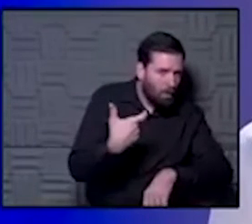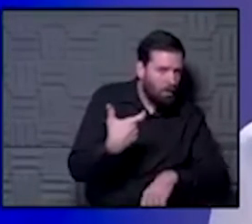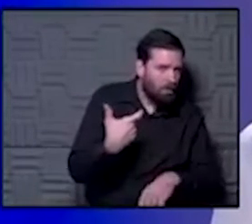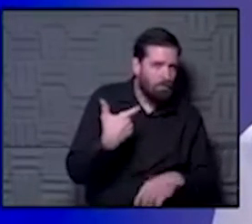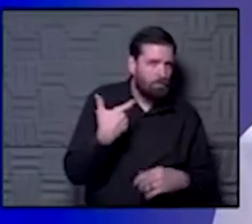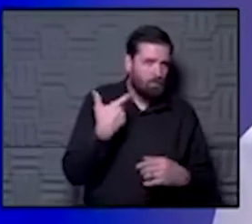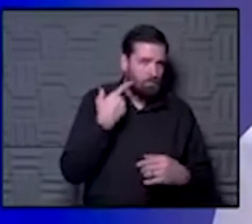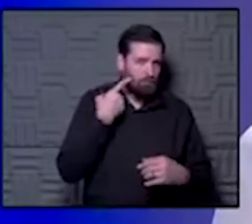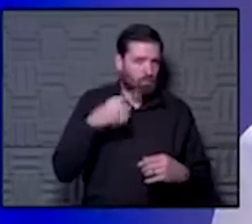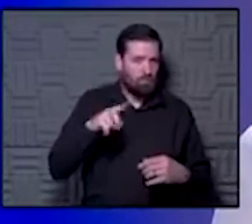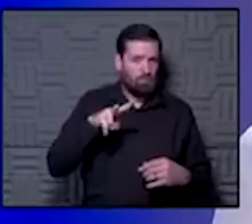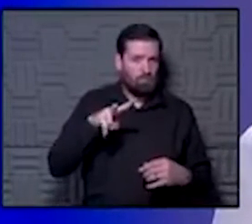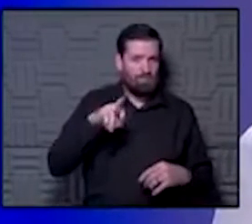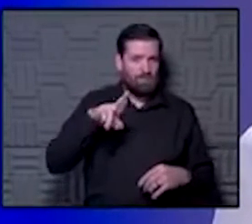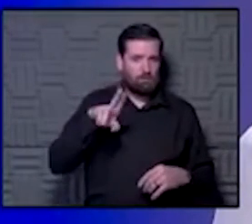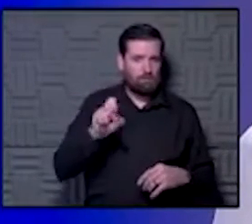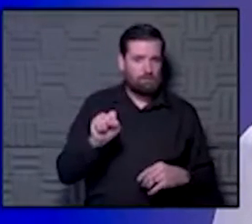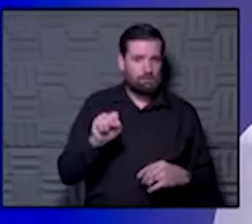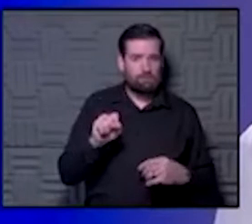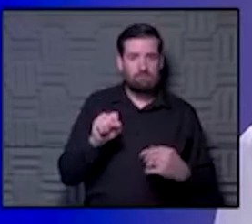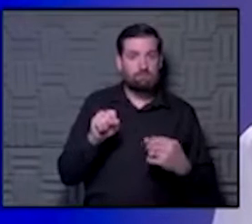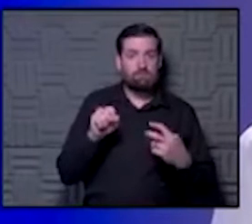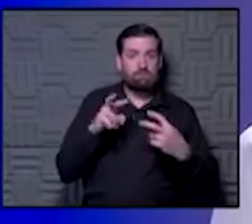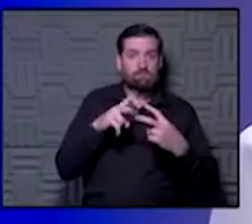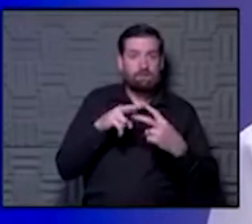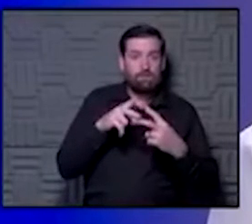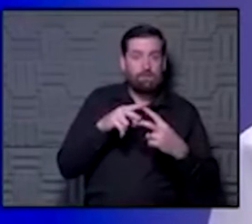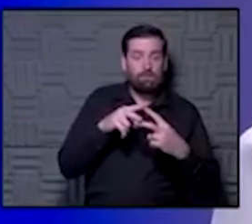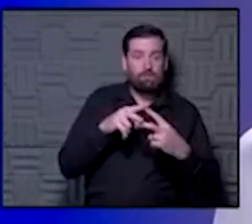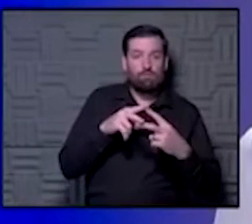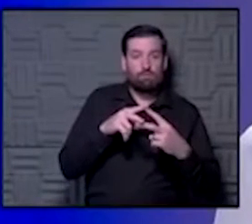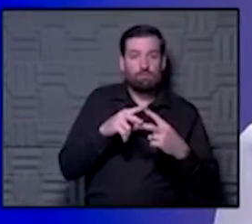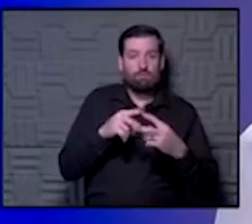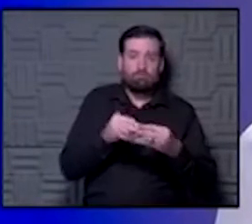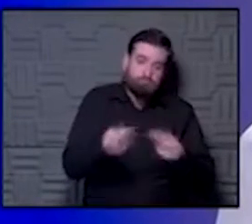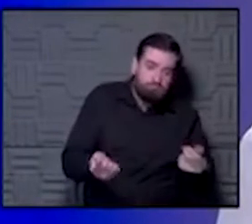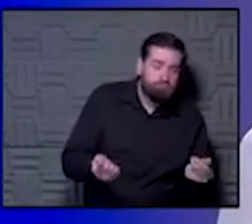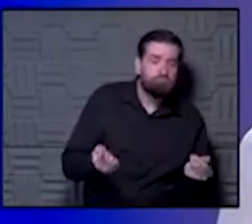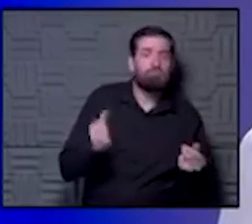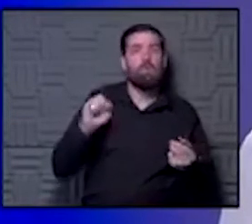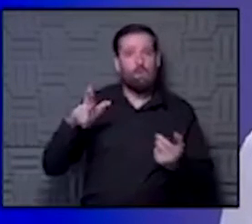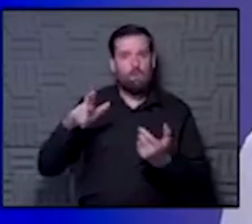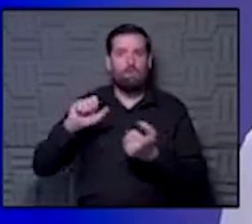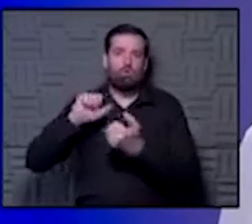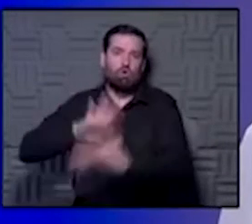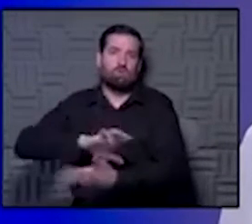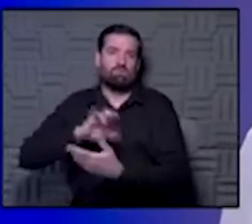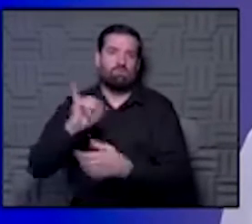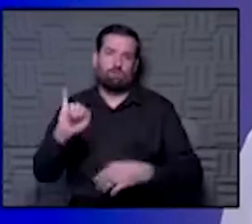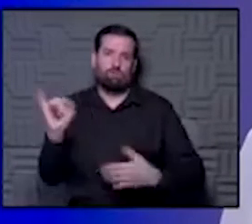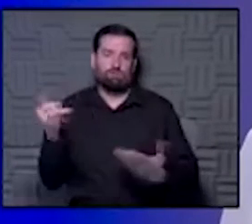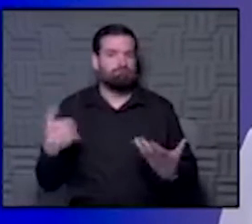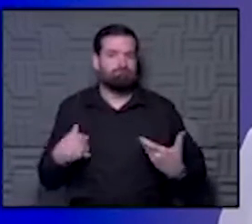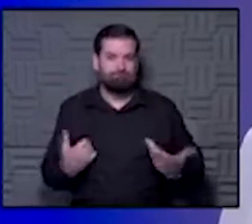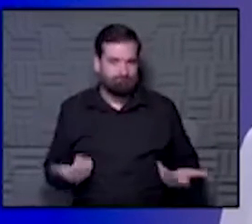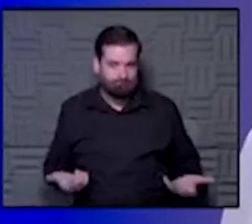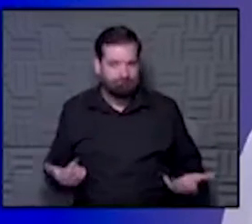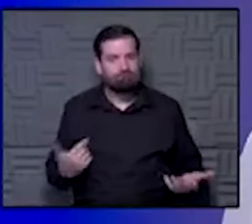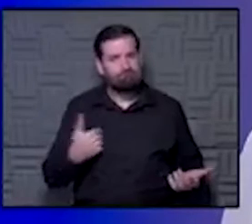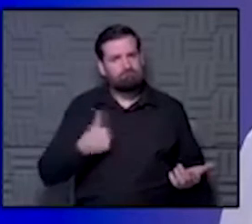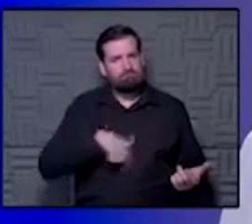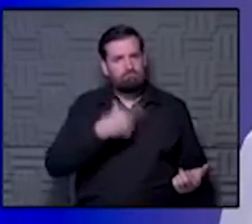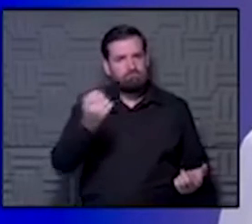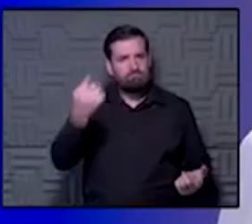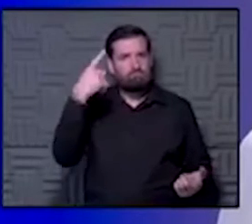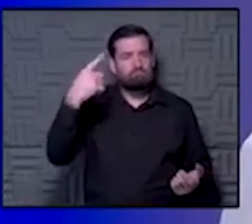virus particles to either, you know, denature once you've inhaled them or cause infection. Because we understand it is